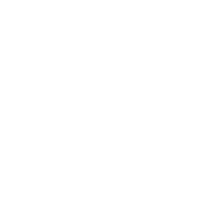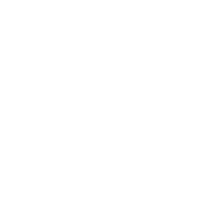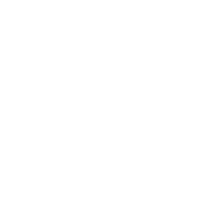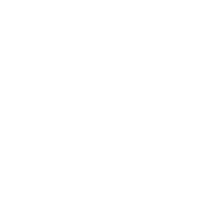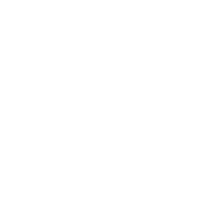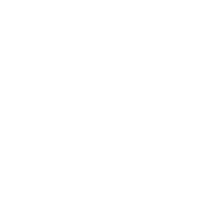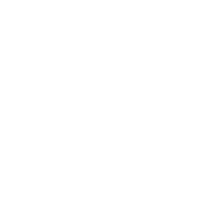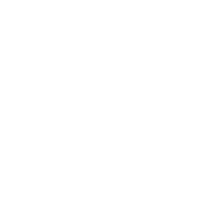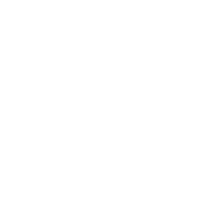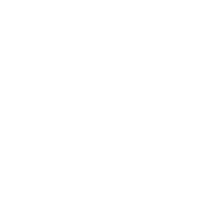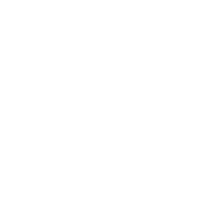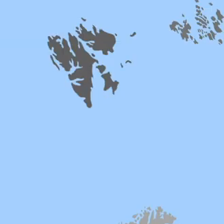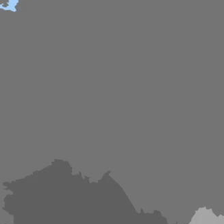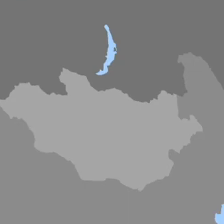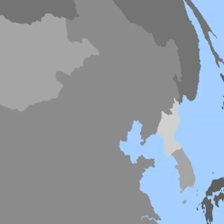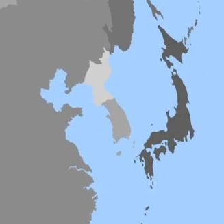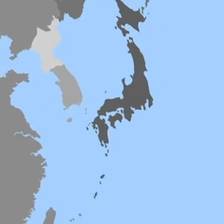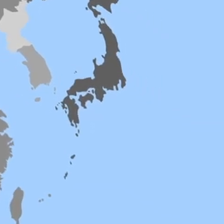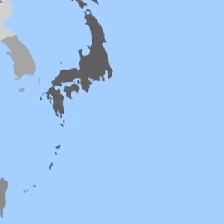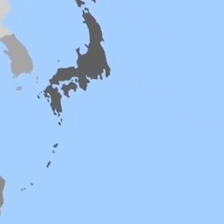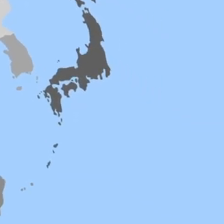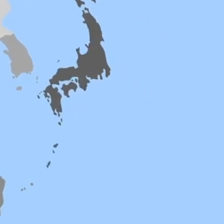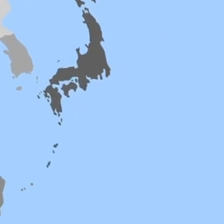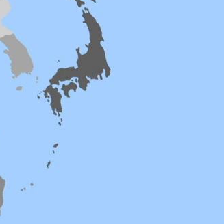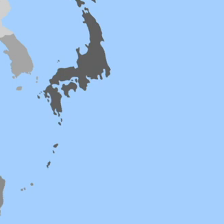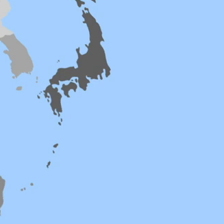Free learning tool for visually impaired persons.